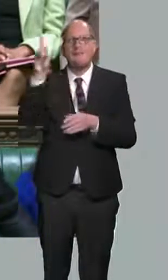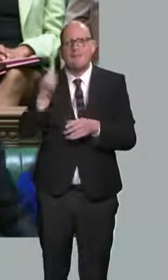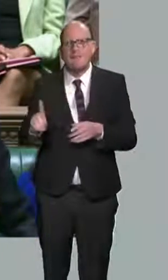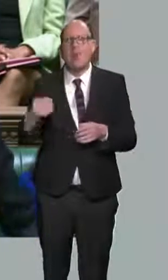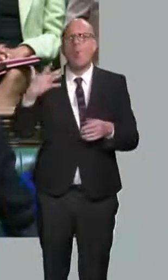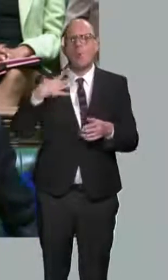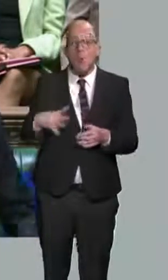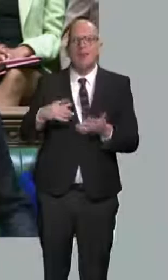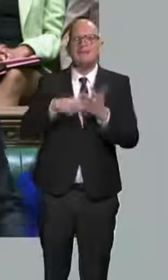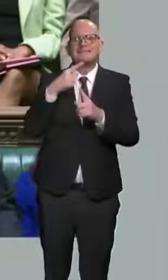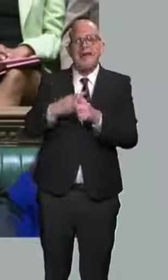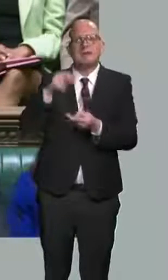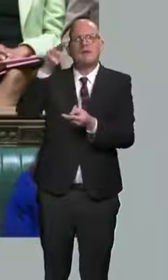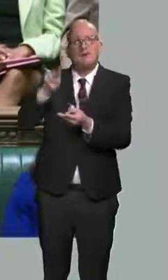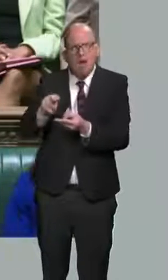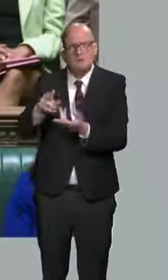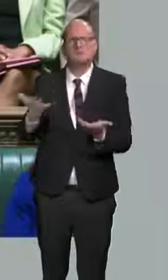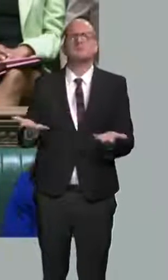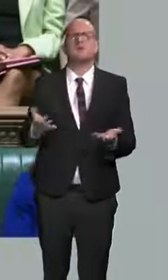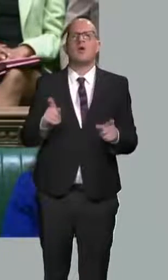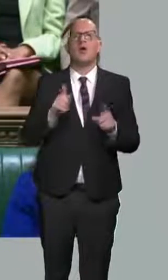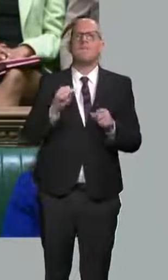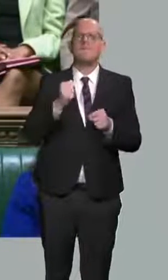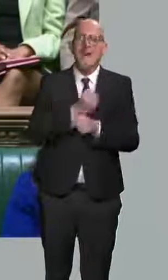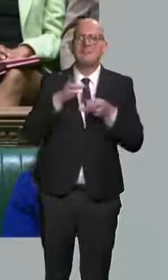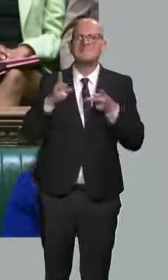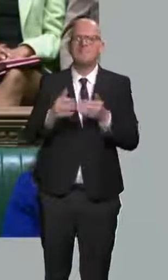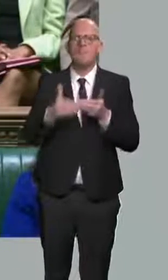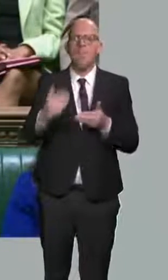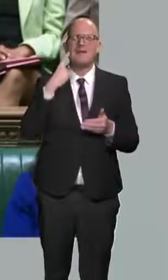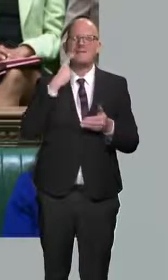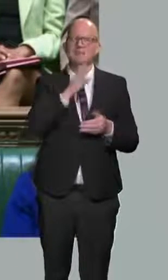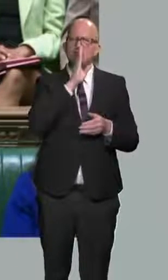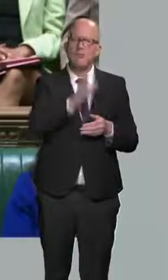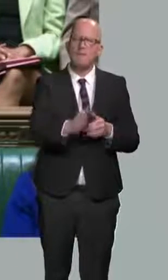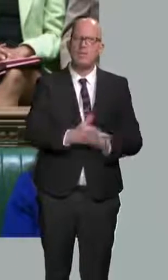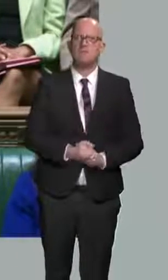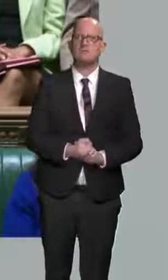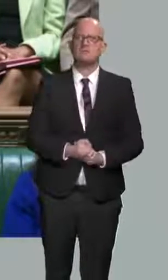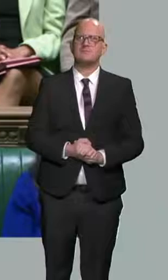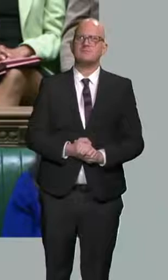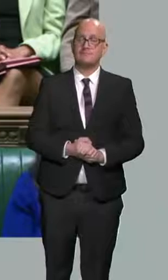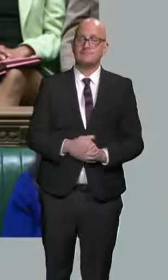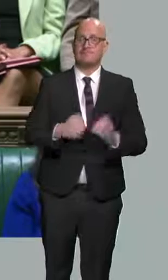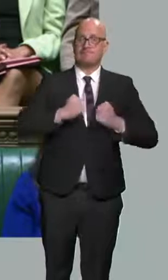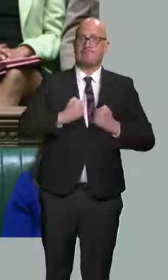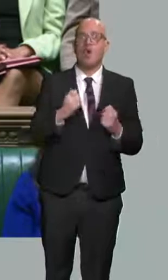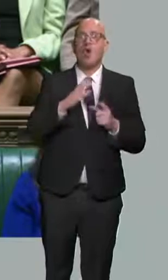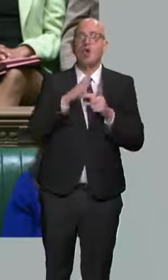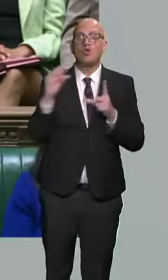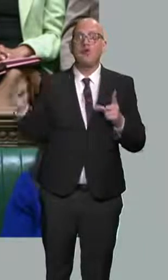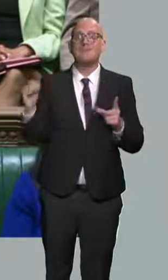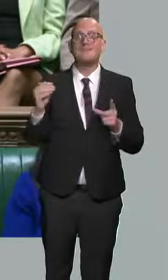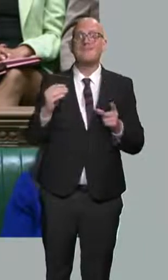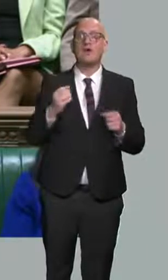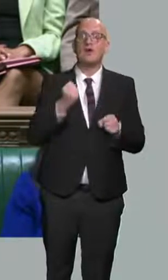simplify the system. That is why Conservative-led governments raised